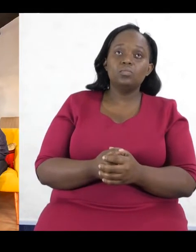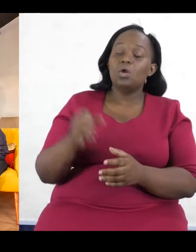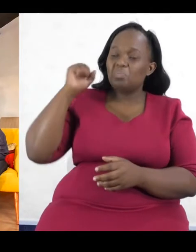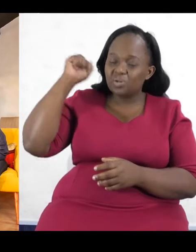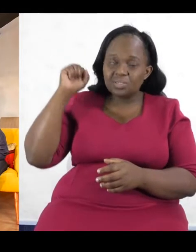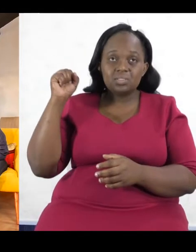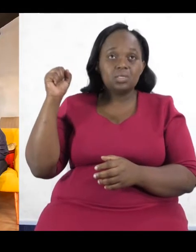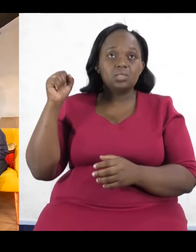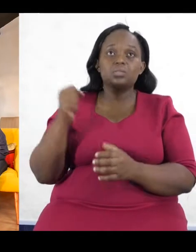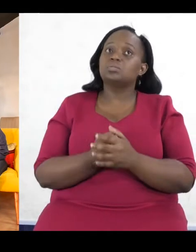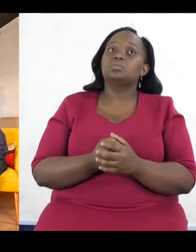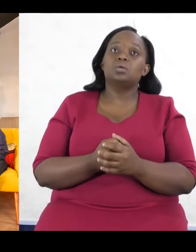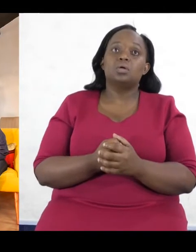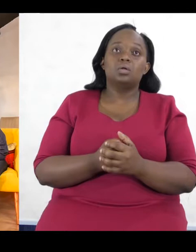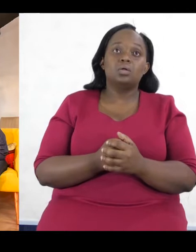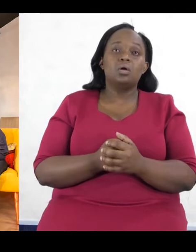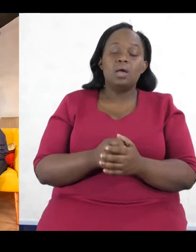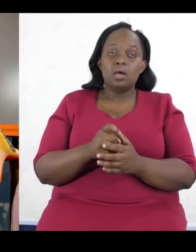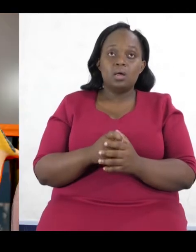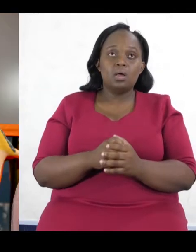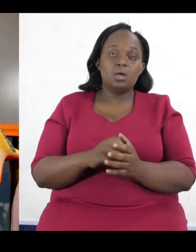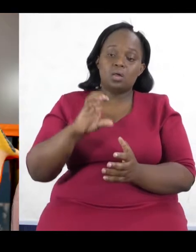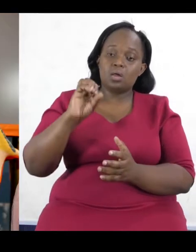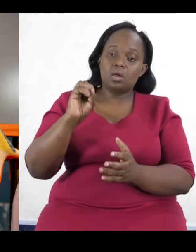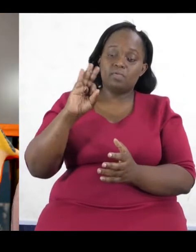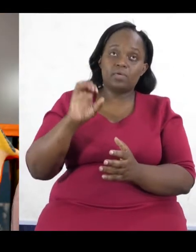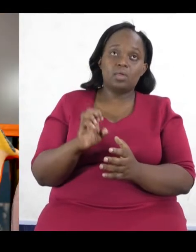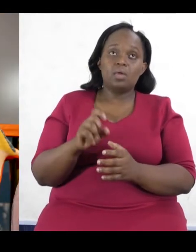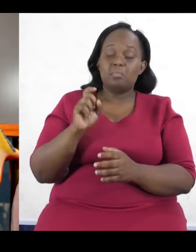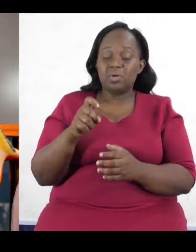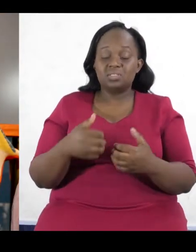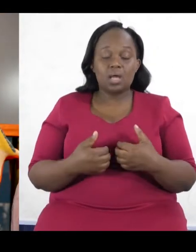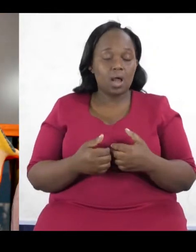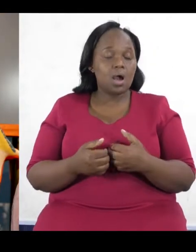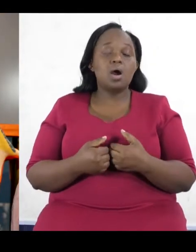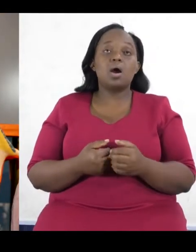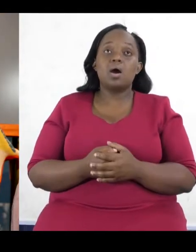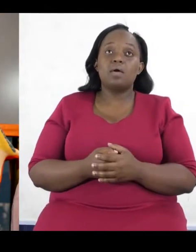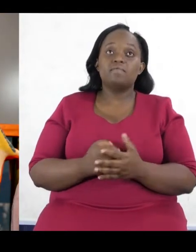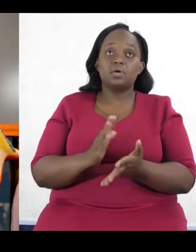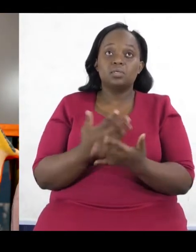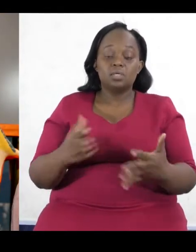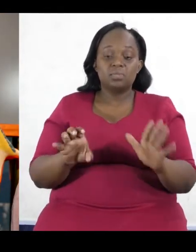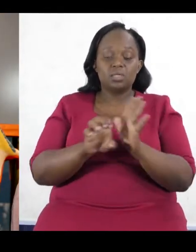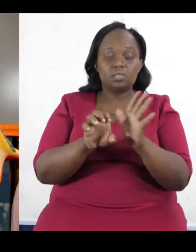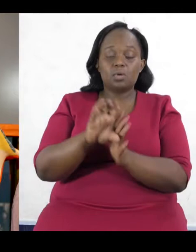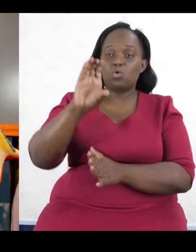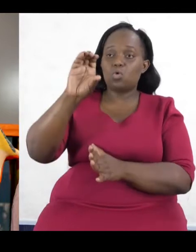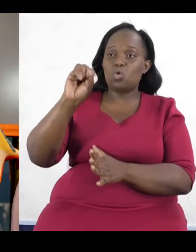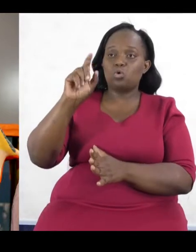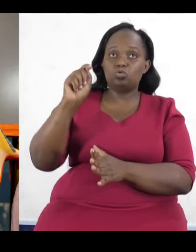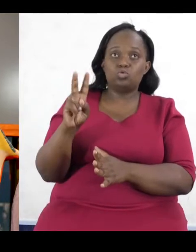umbrella thing like CO2, for example, that actually speaks as one voice for young people. But they've not been able to achieve that just because of the